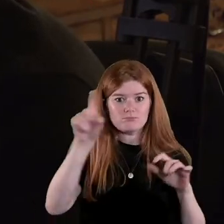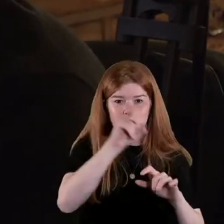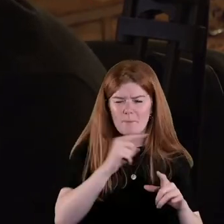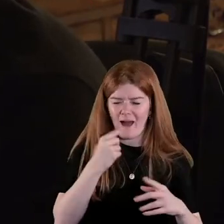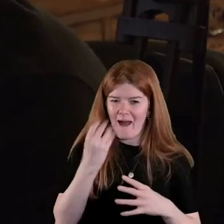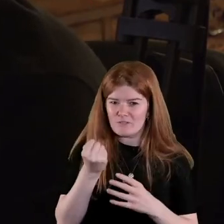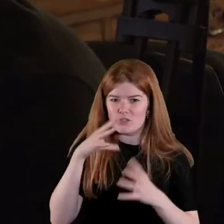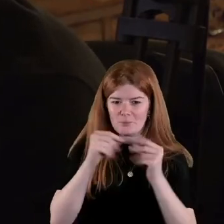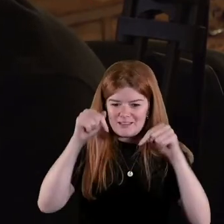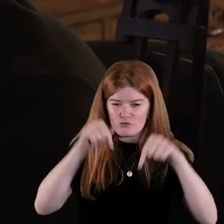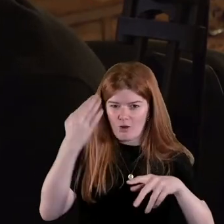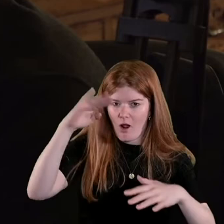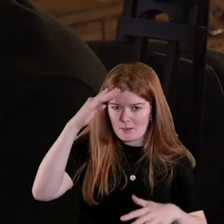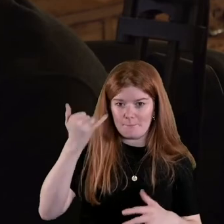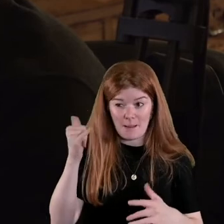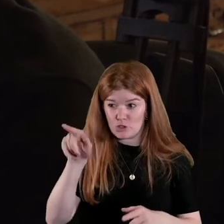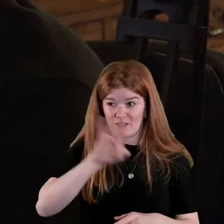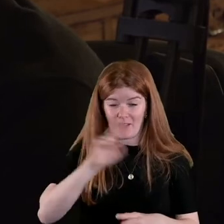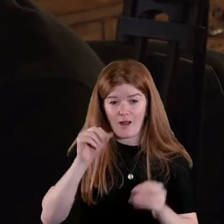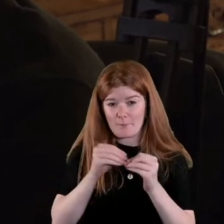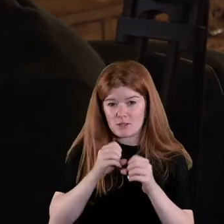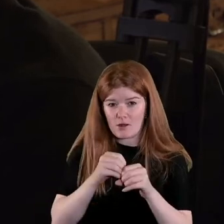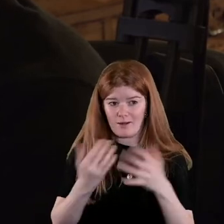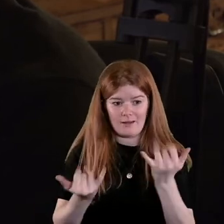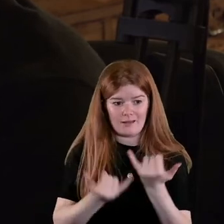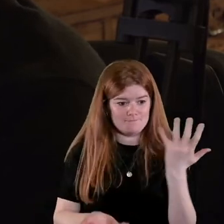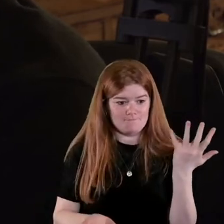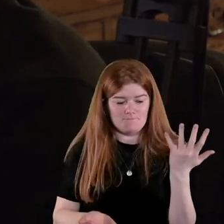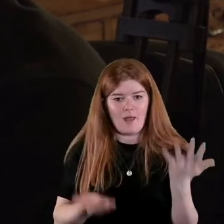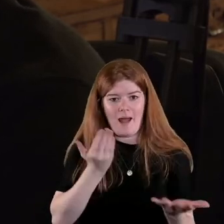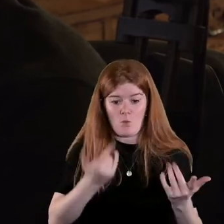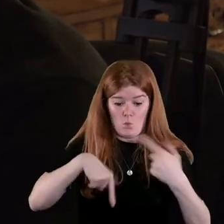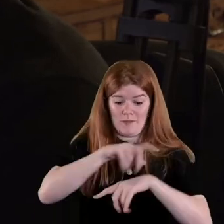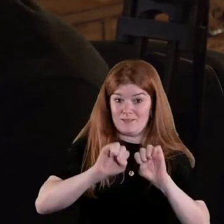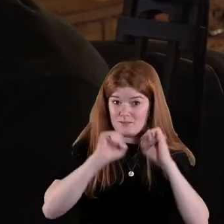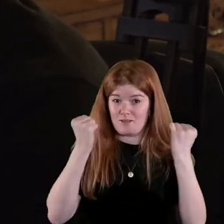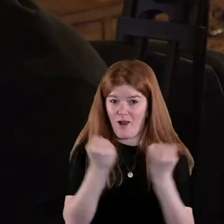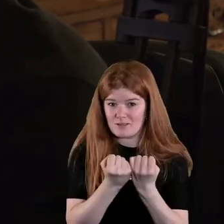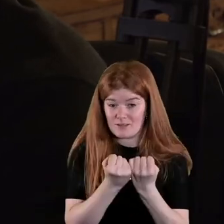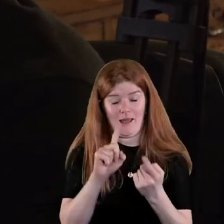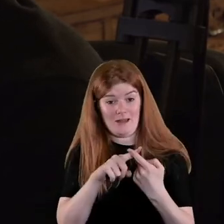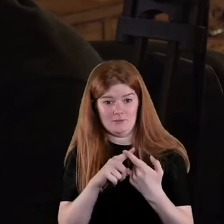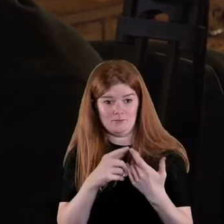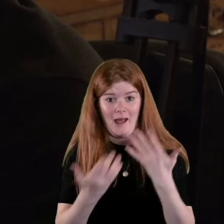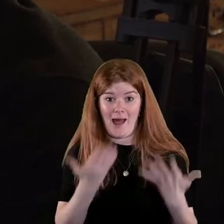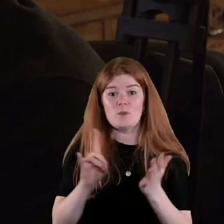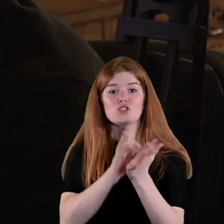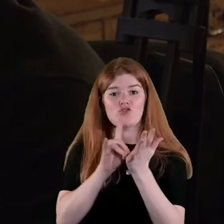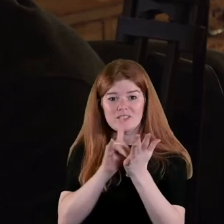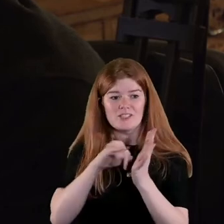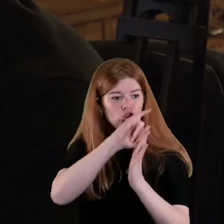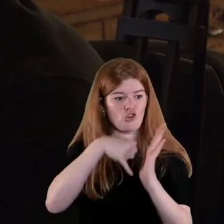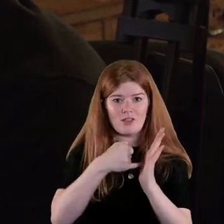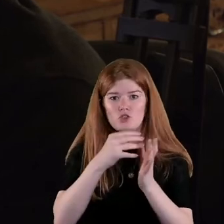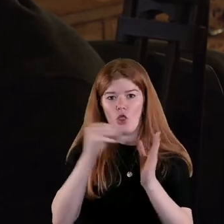that you could maybe comment on about how as a society and also how historians journalists and